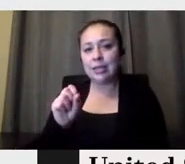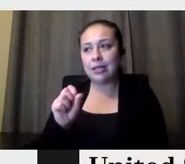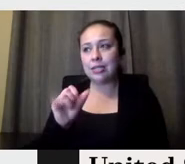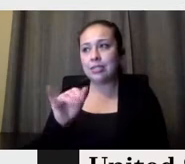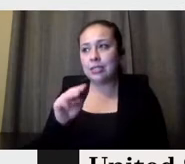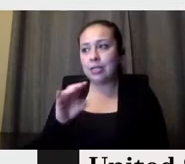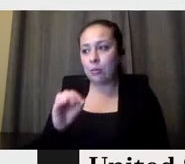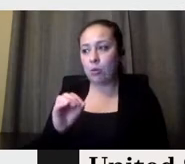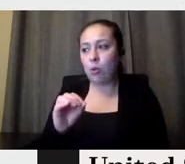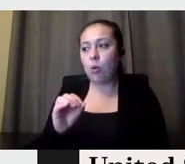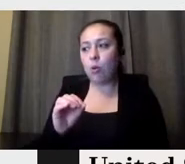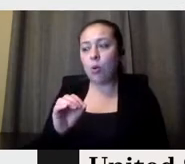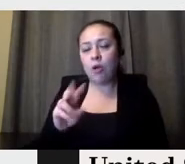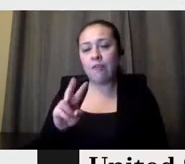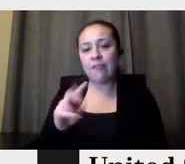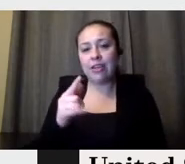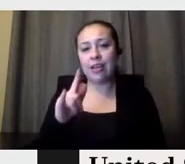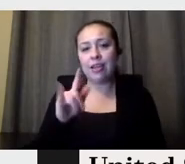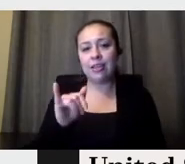and, and, and so on.